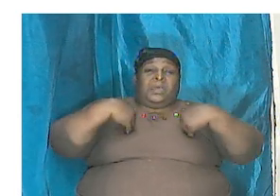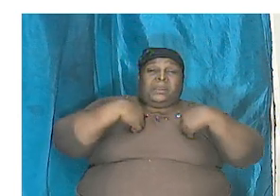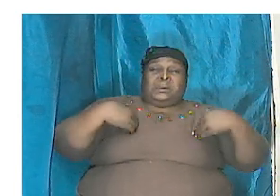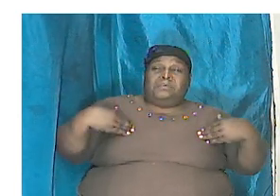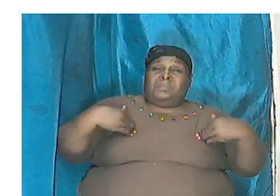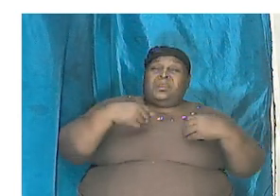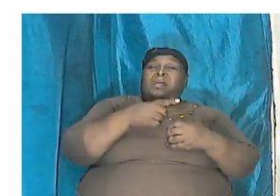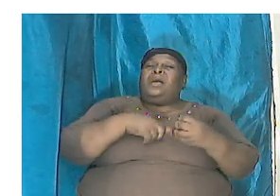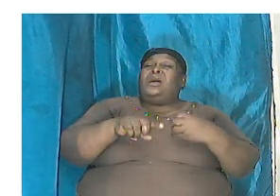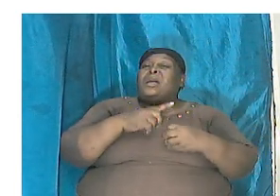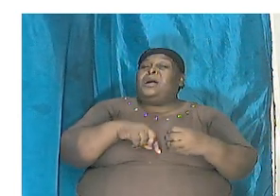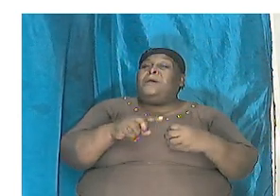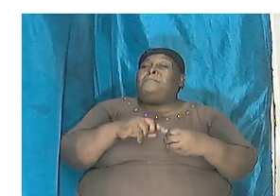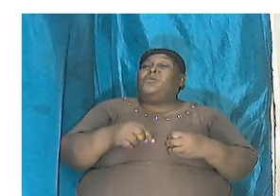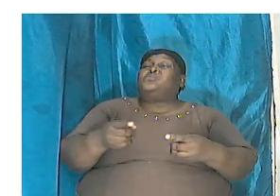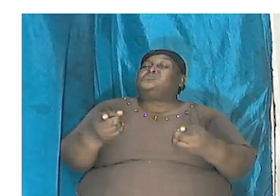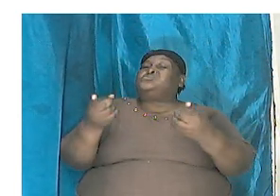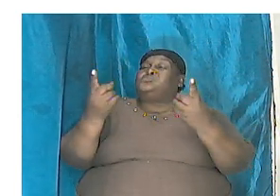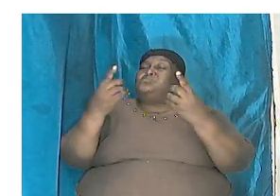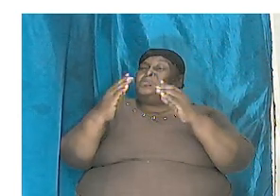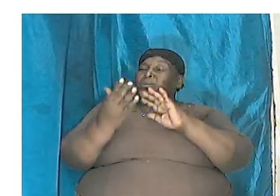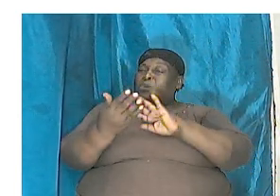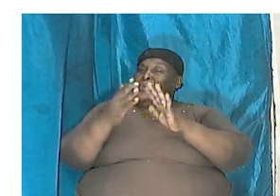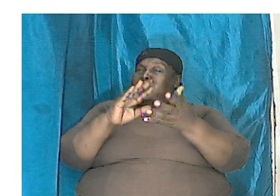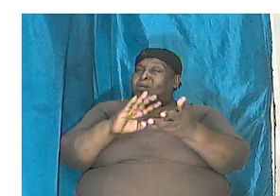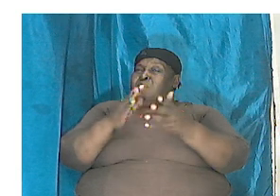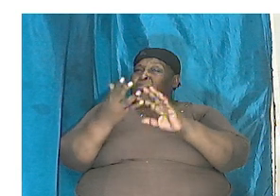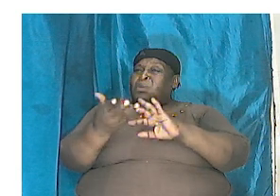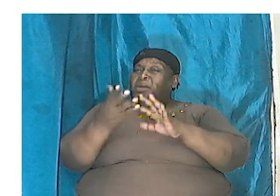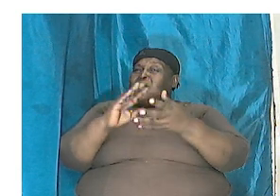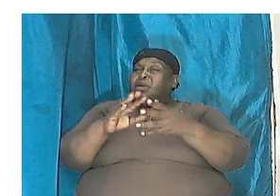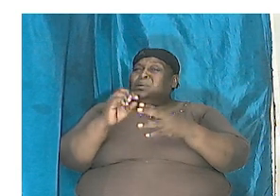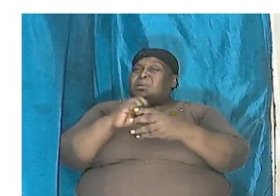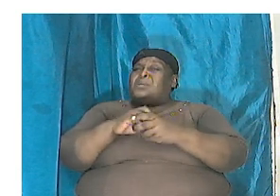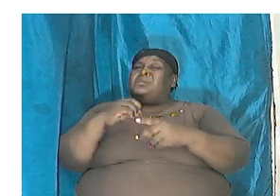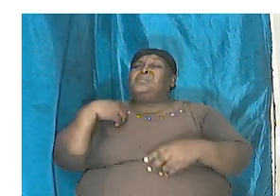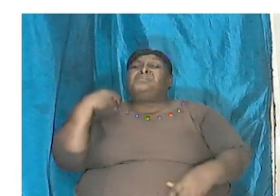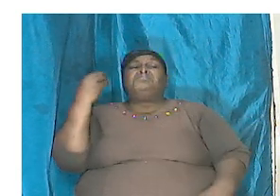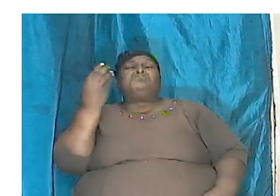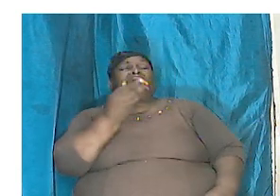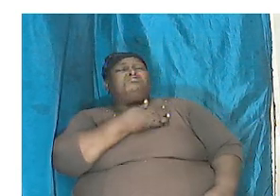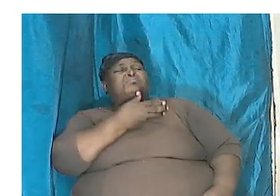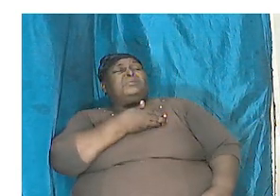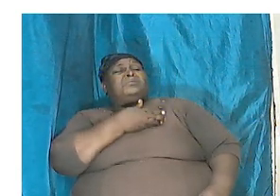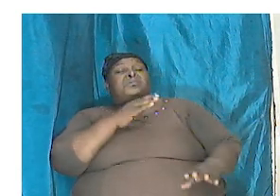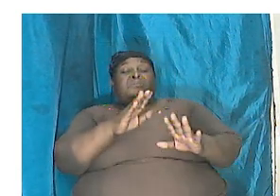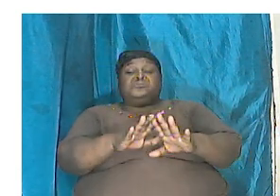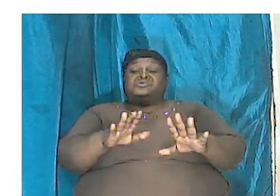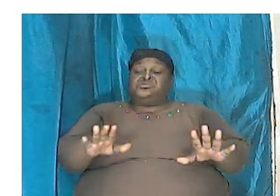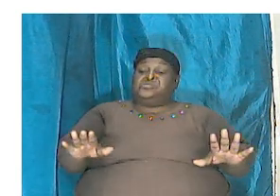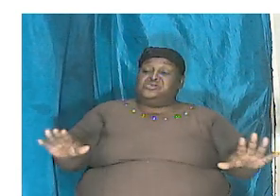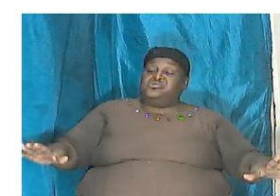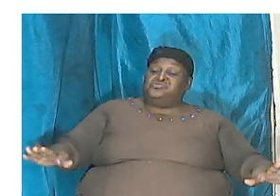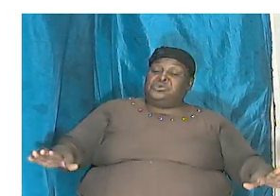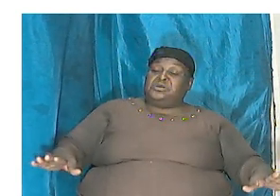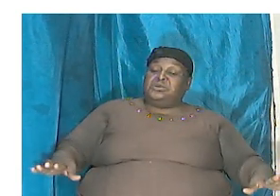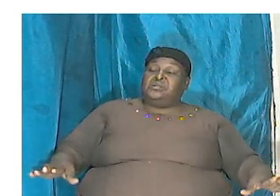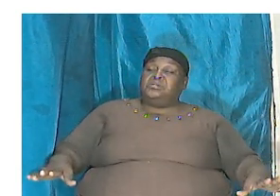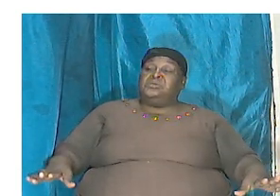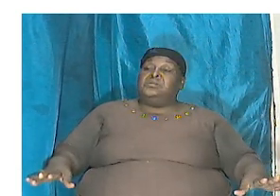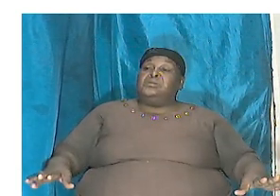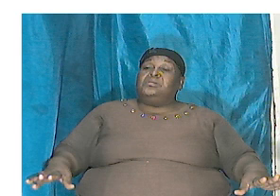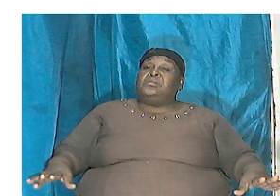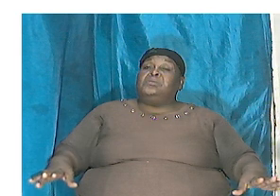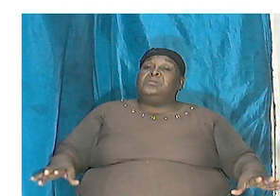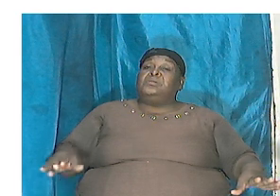about to become extinct in our lifetime our children and grandchildren later on in life